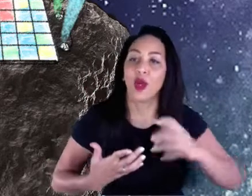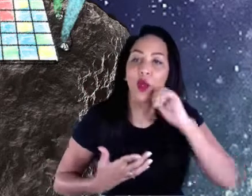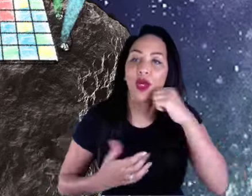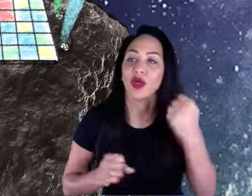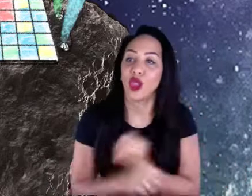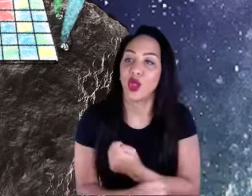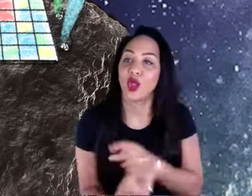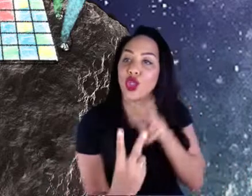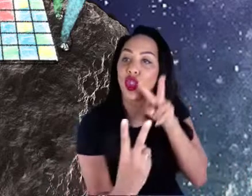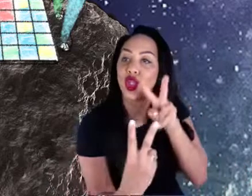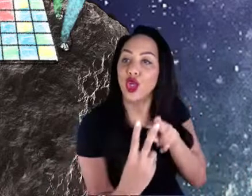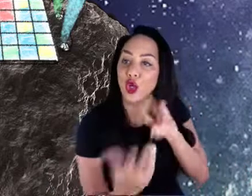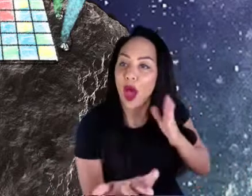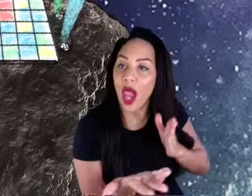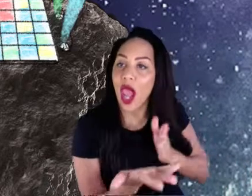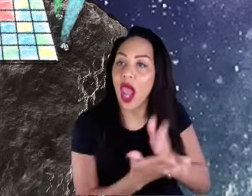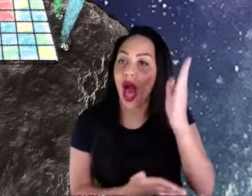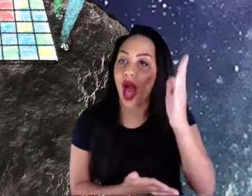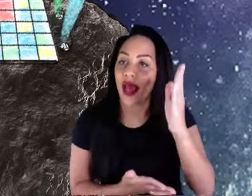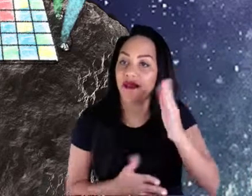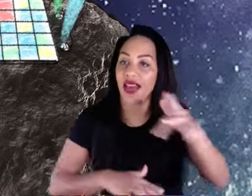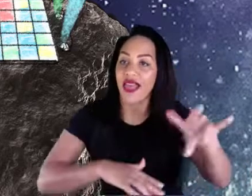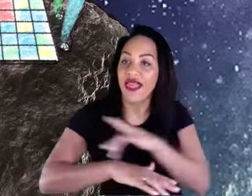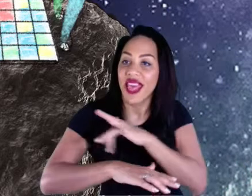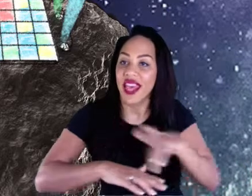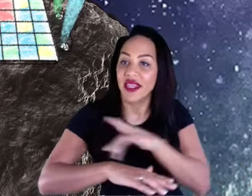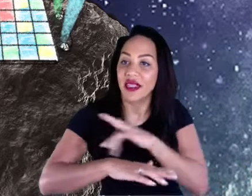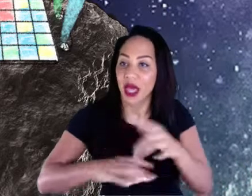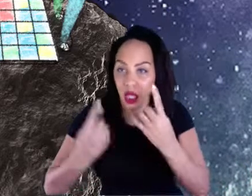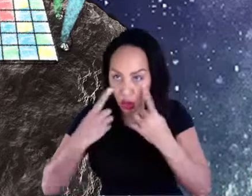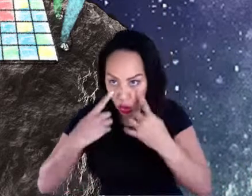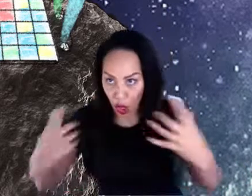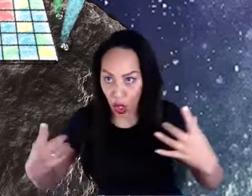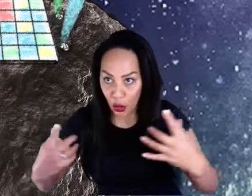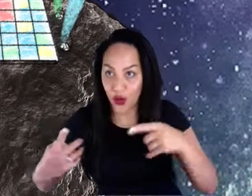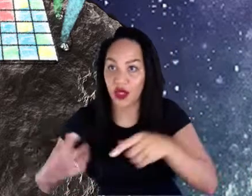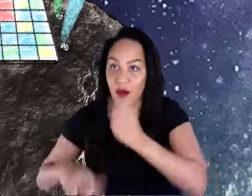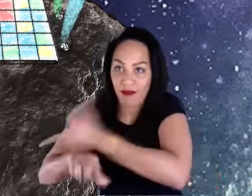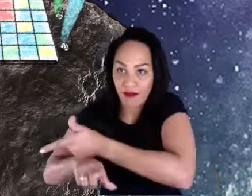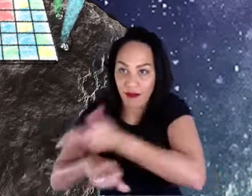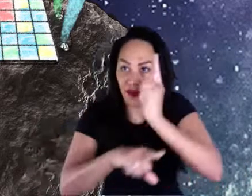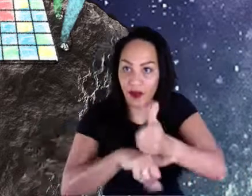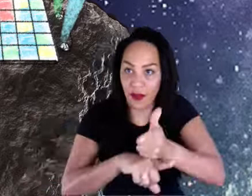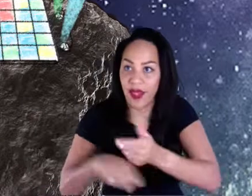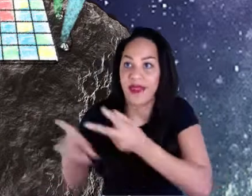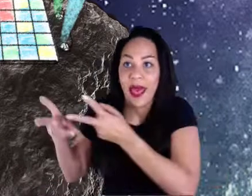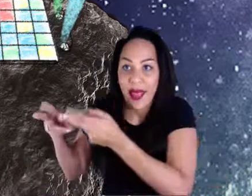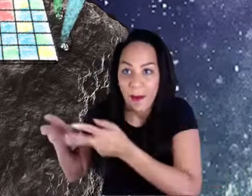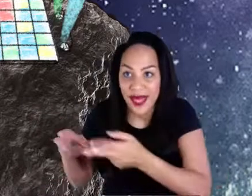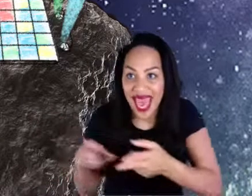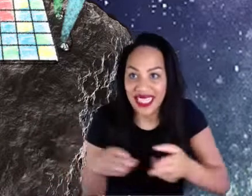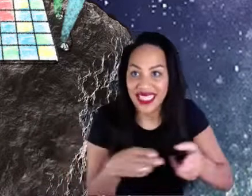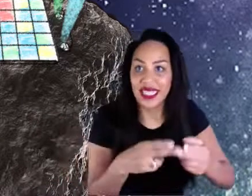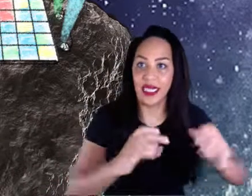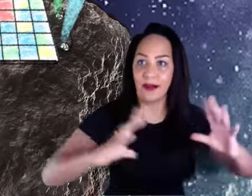And they will be edited and ready to go into the world for the first sharing on the 10th of December. That will be more like a kind of an R and D